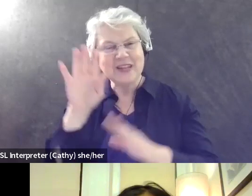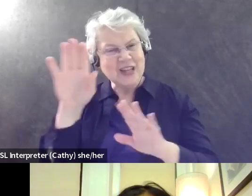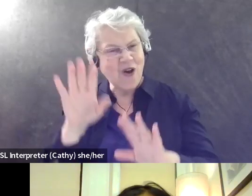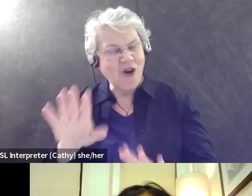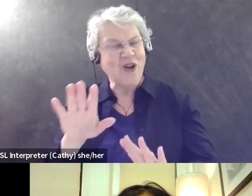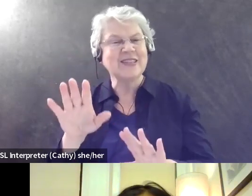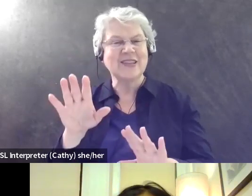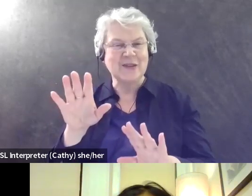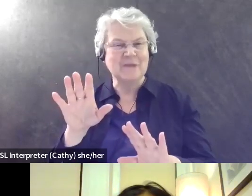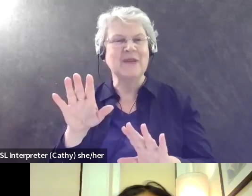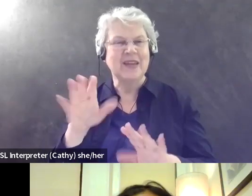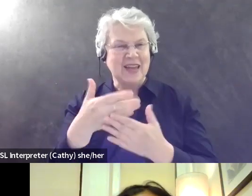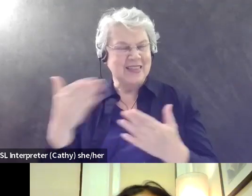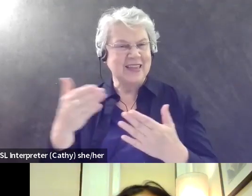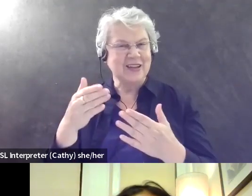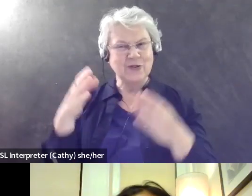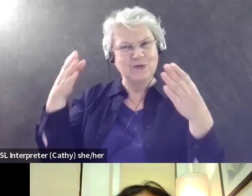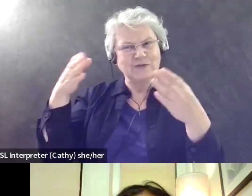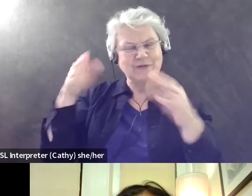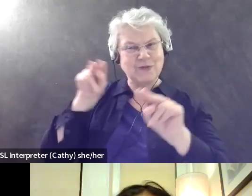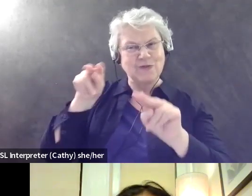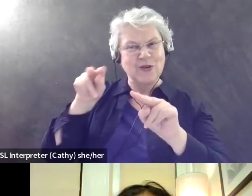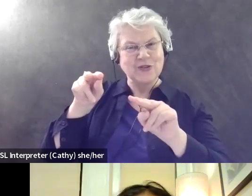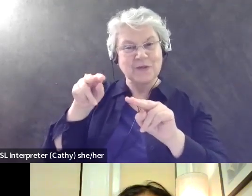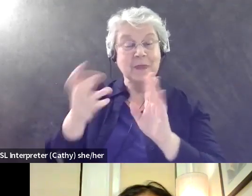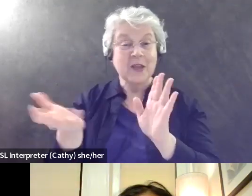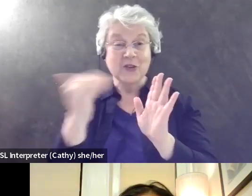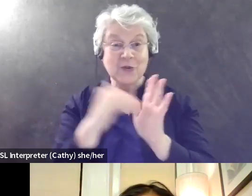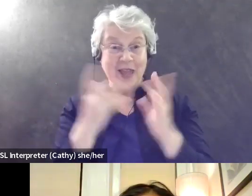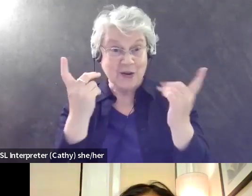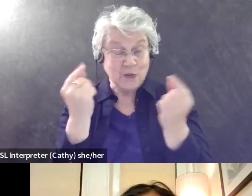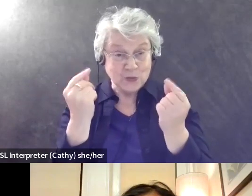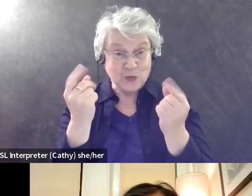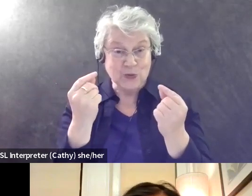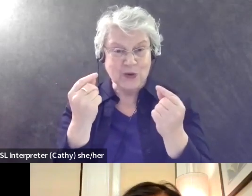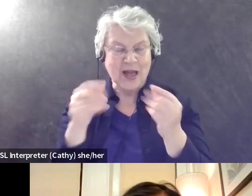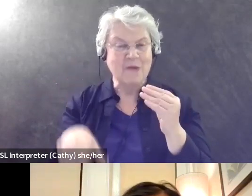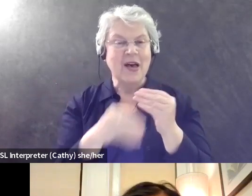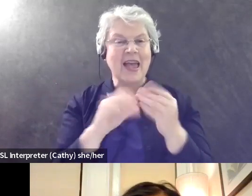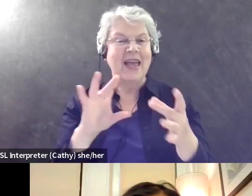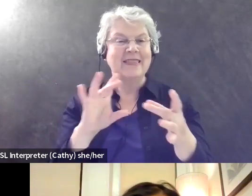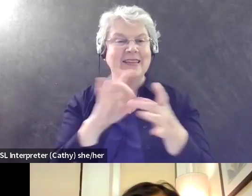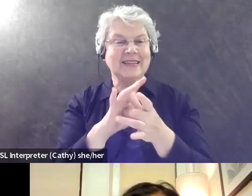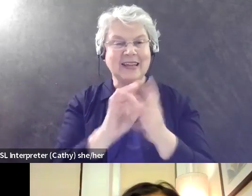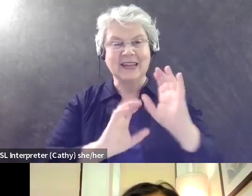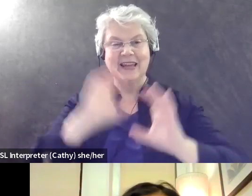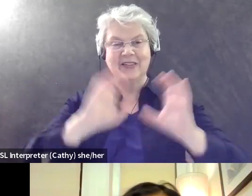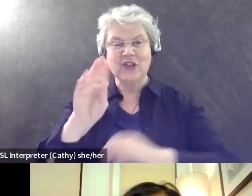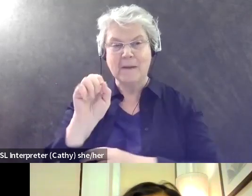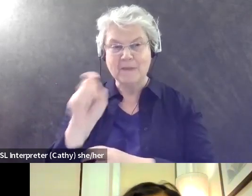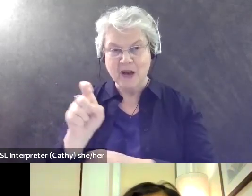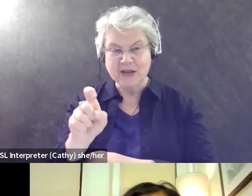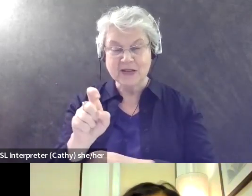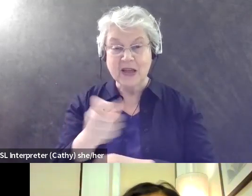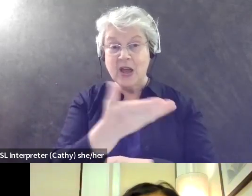really awesome thing to tune into. Um, once again, I'm just going to stick the, um, the link in the chat. If you, as a nonprofit,